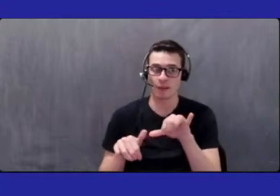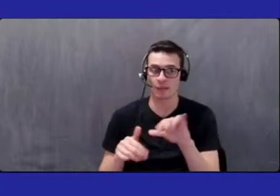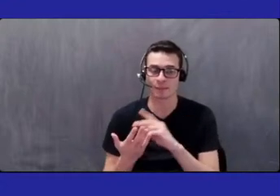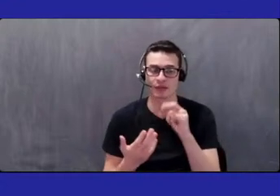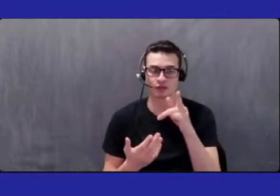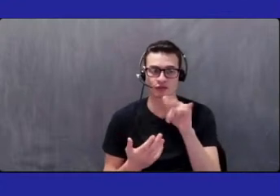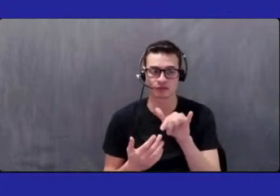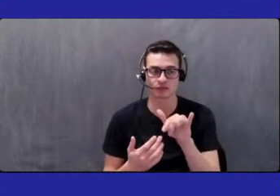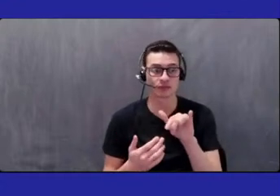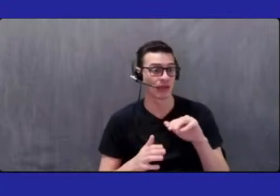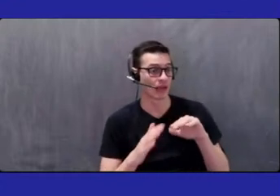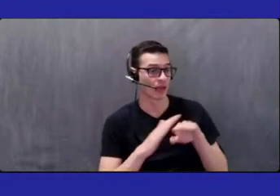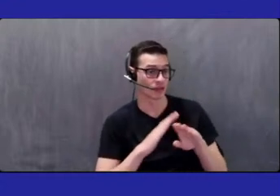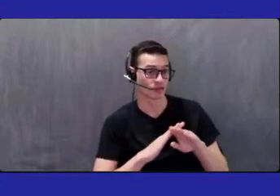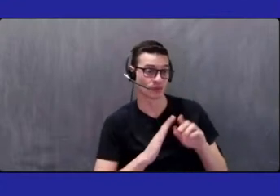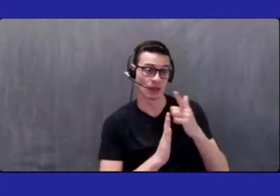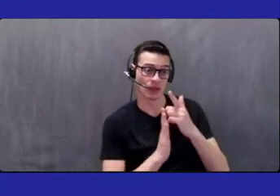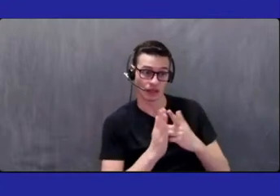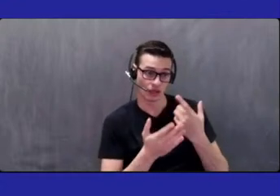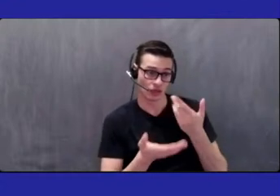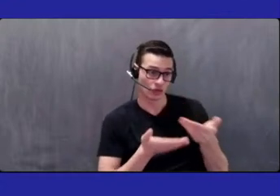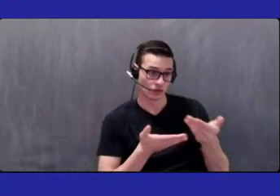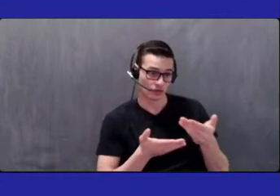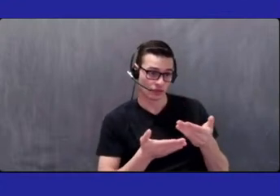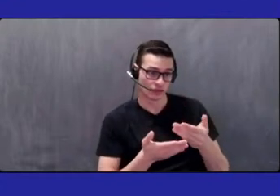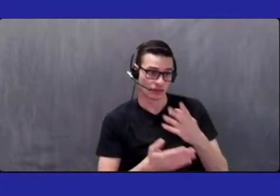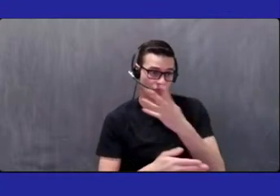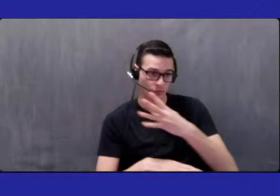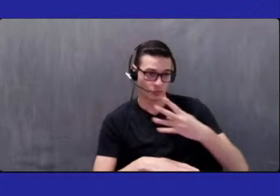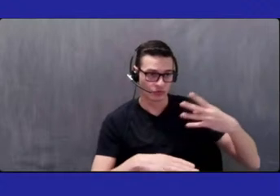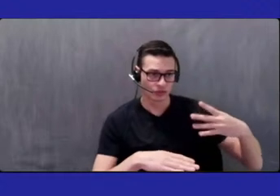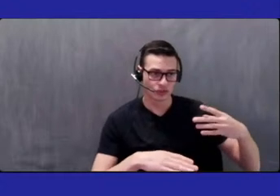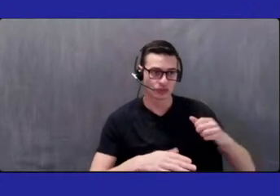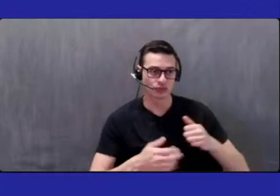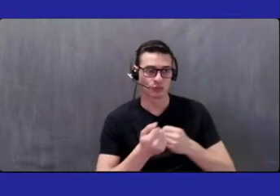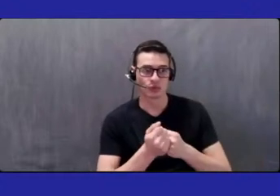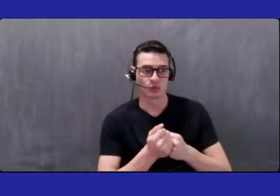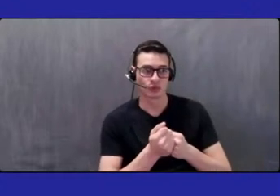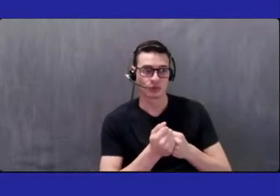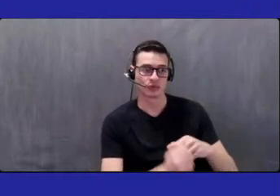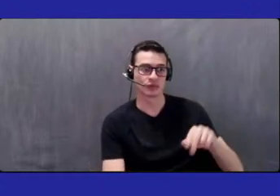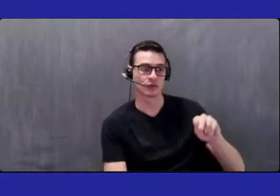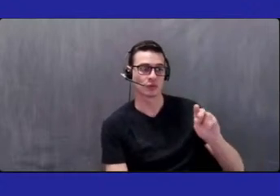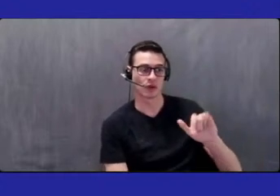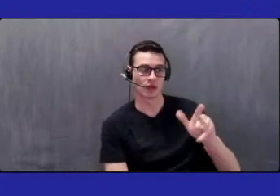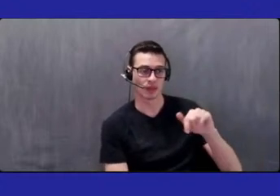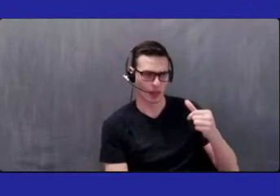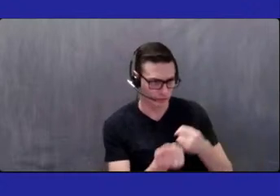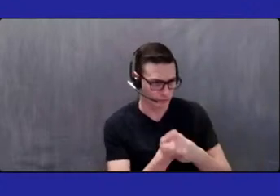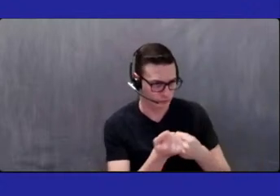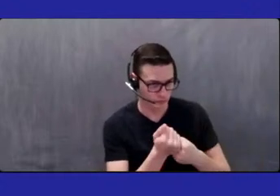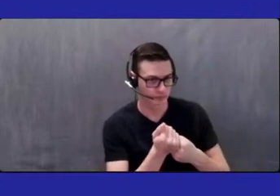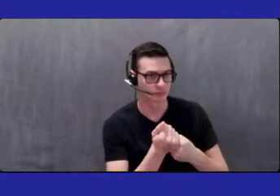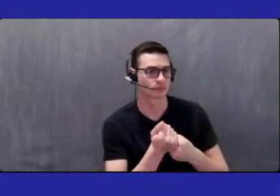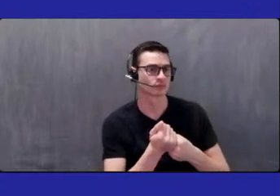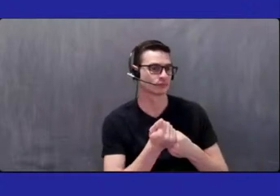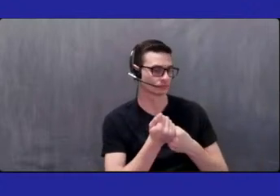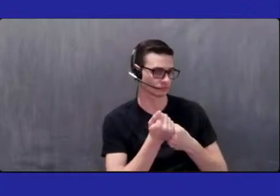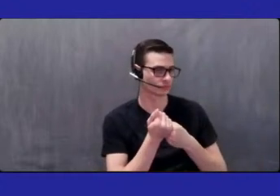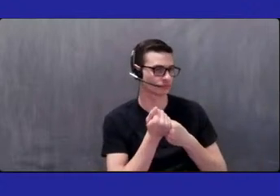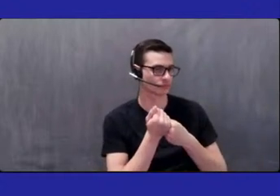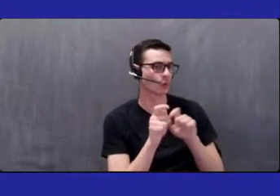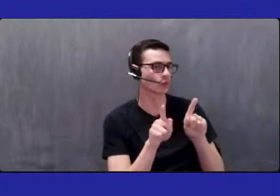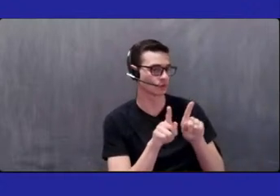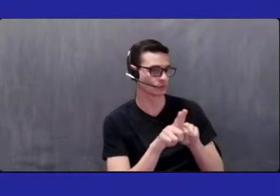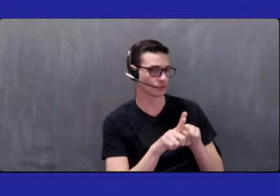support and legal services. With NYLAG, which is New York Legal Assistance Group, service appointments. Also, working with Bronx